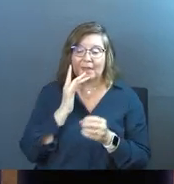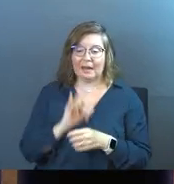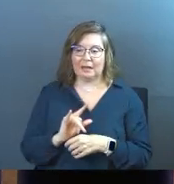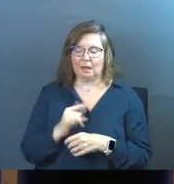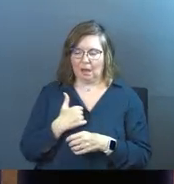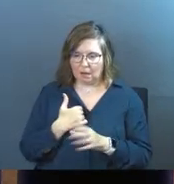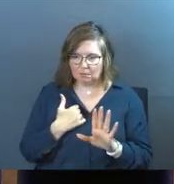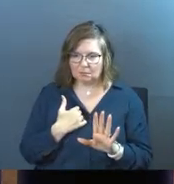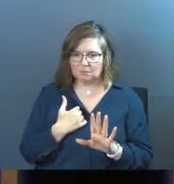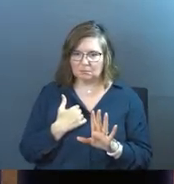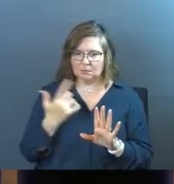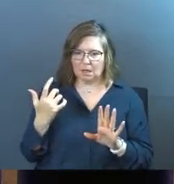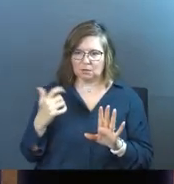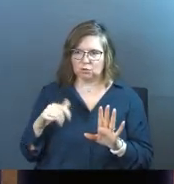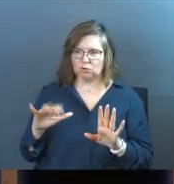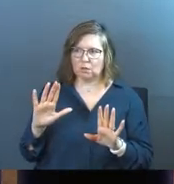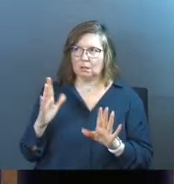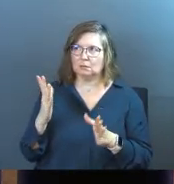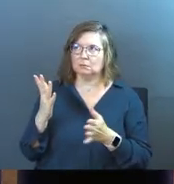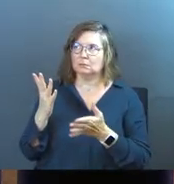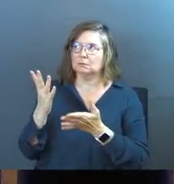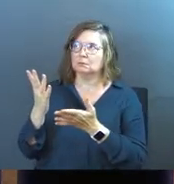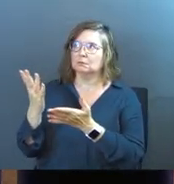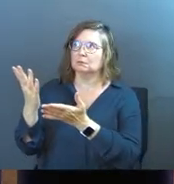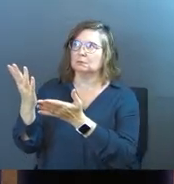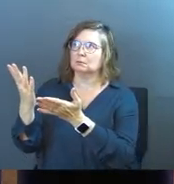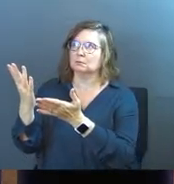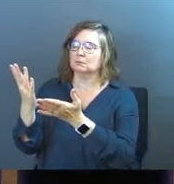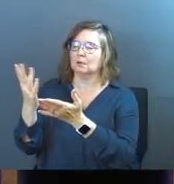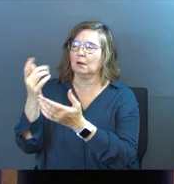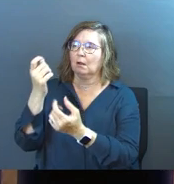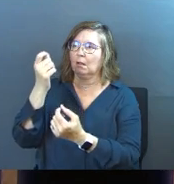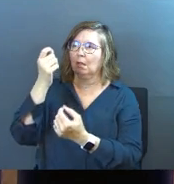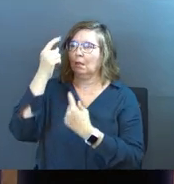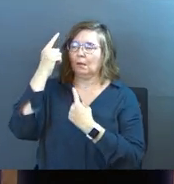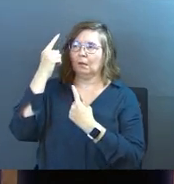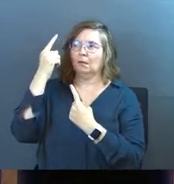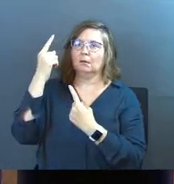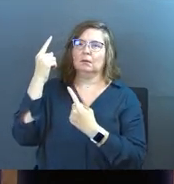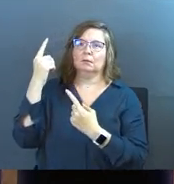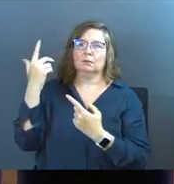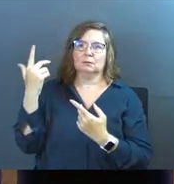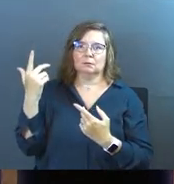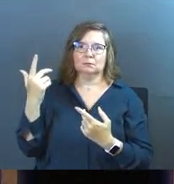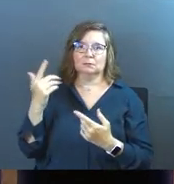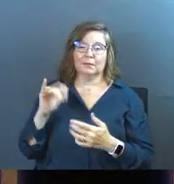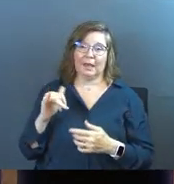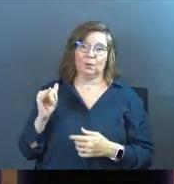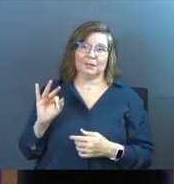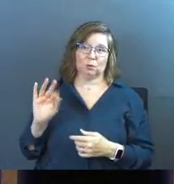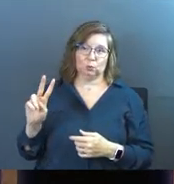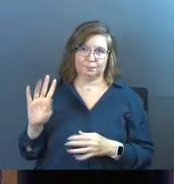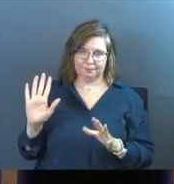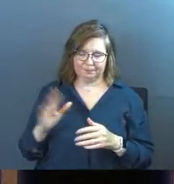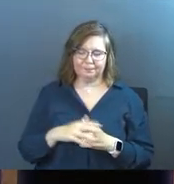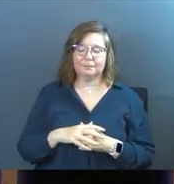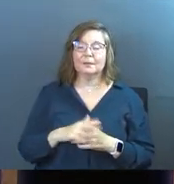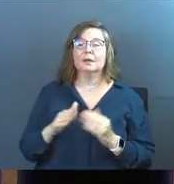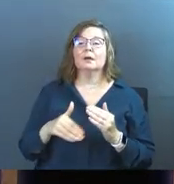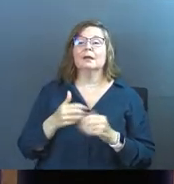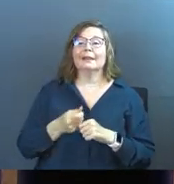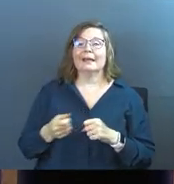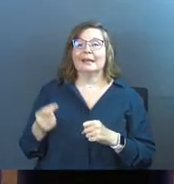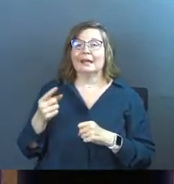years old, I surrendered. And it all like, it's like someone turned the lights on in the spiritual room. That was 92. So